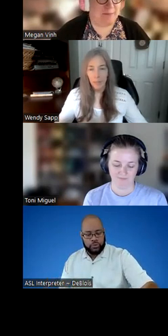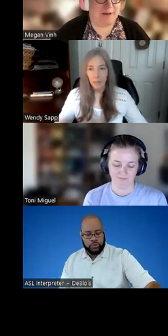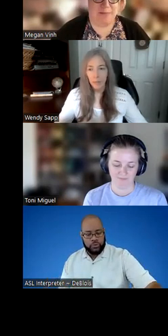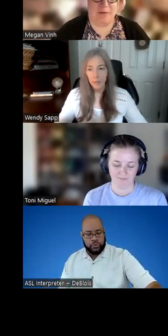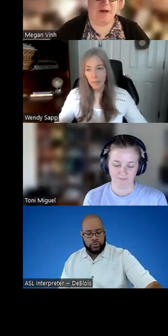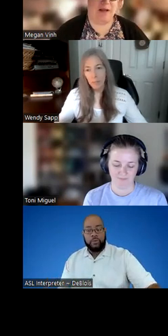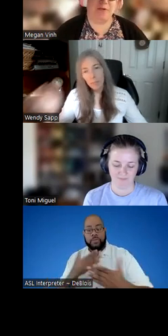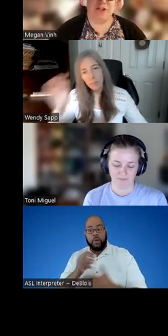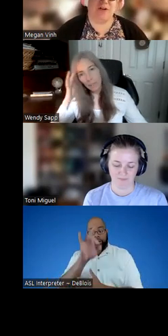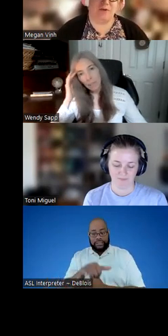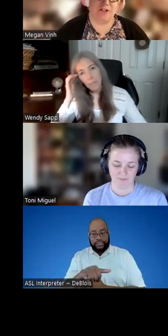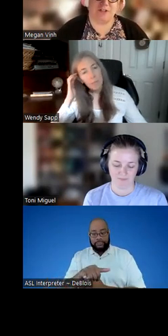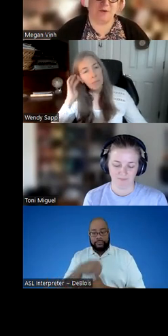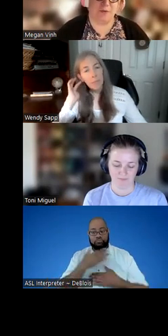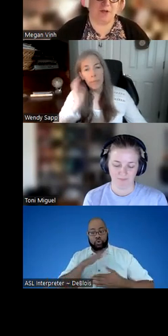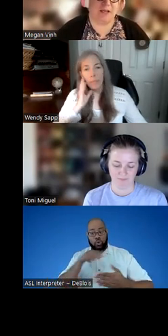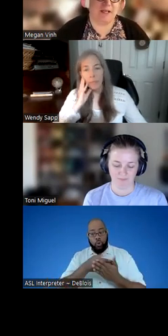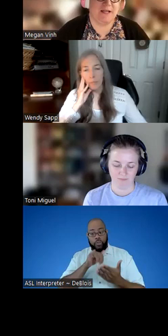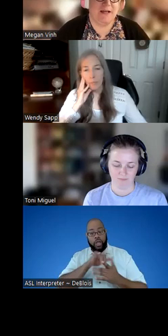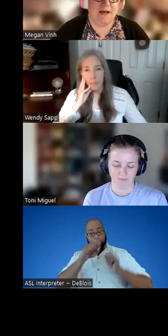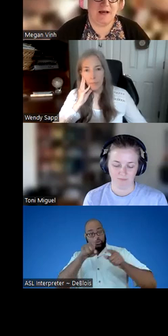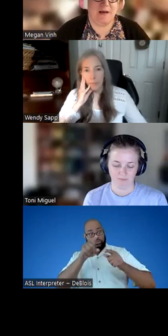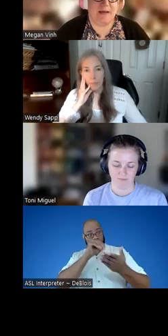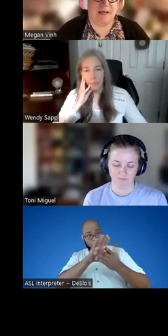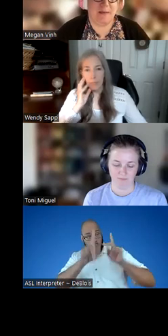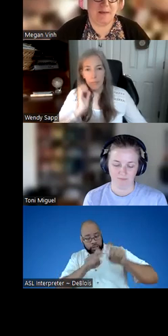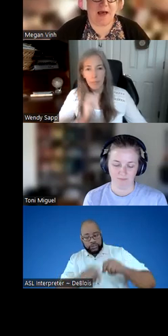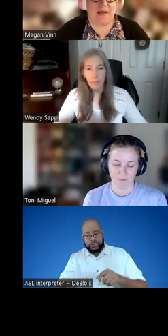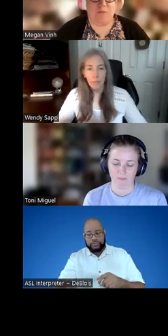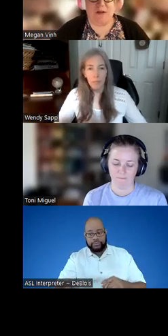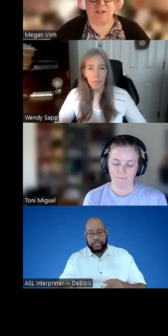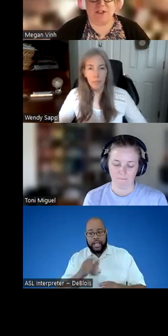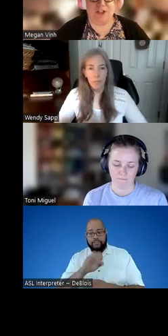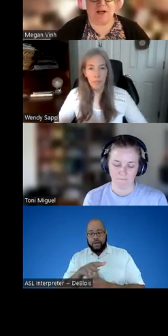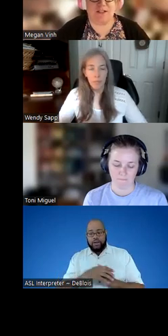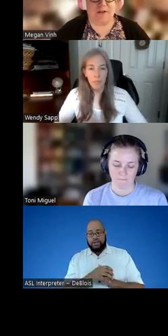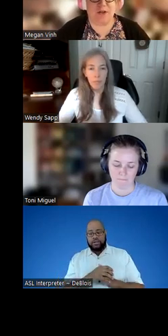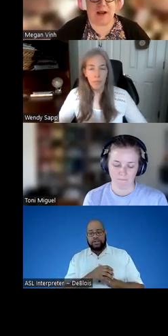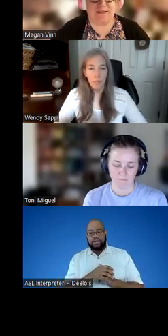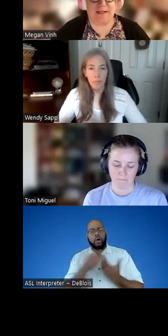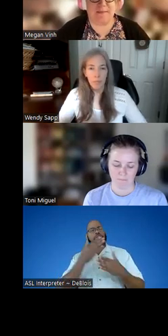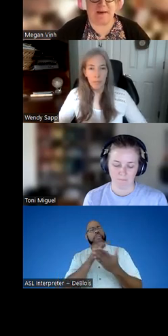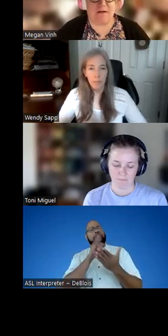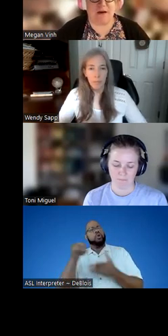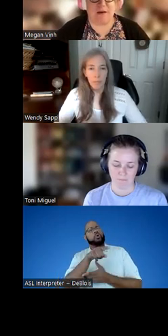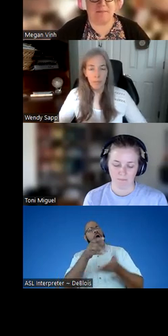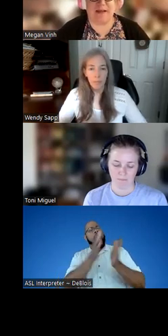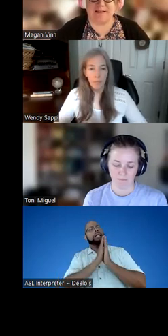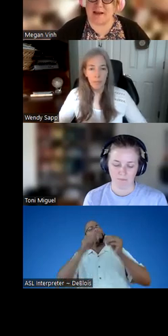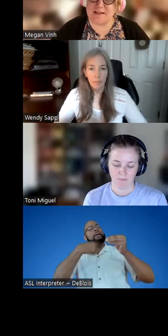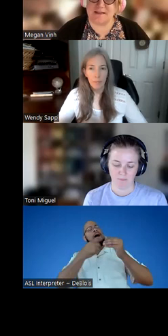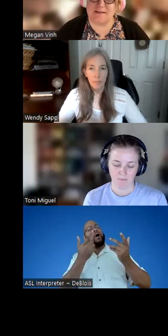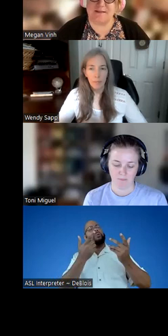Yeah, and April, I want to appreciate all the questions folks are putting in. And April, I wanted to share, I saw that you were asking about